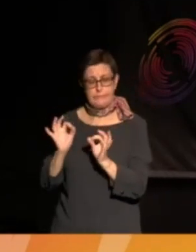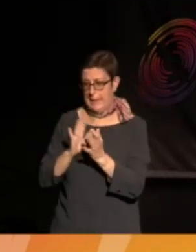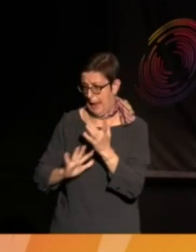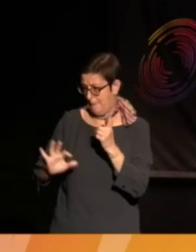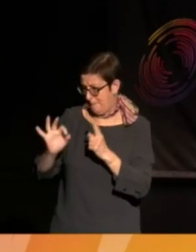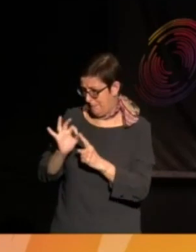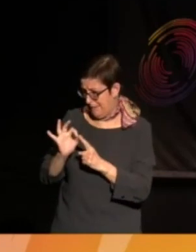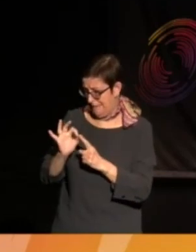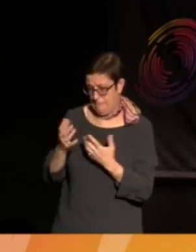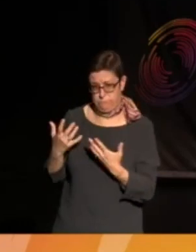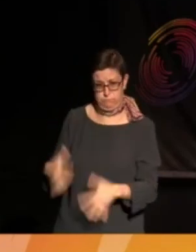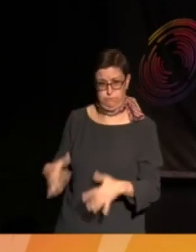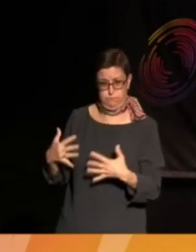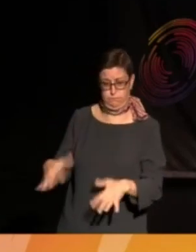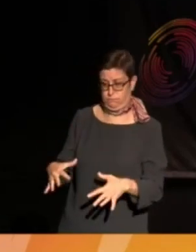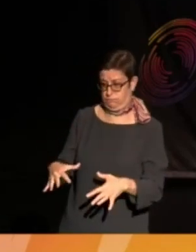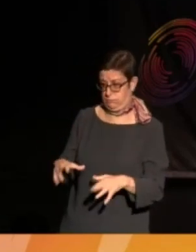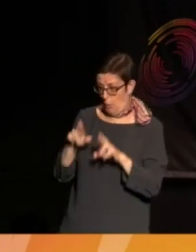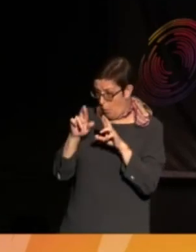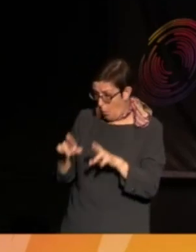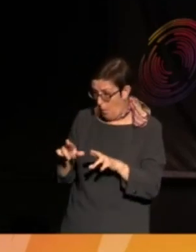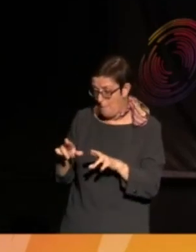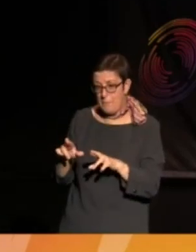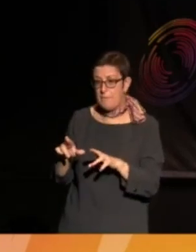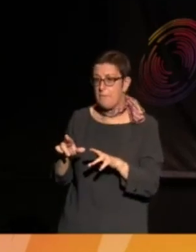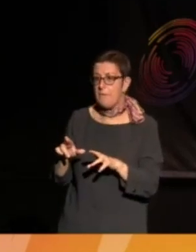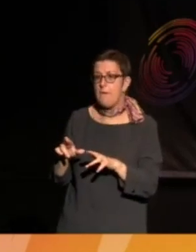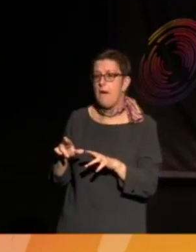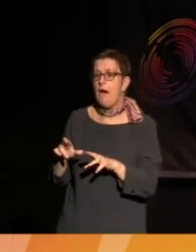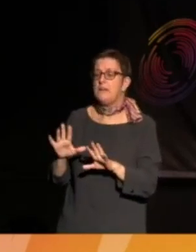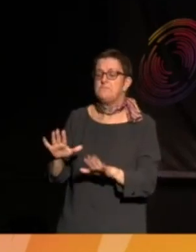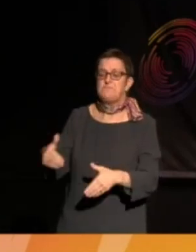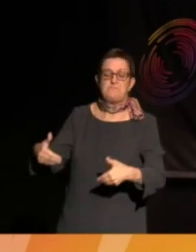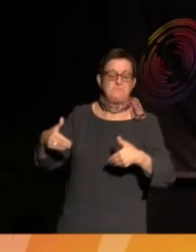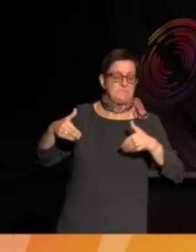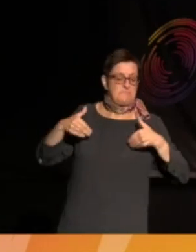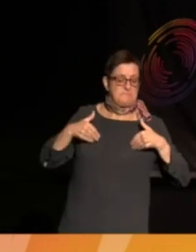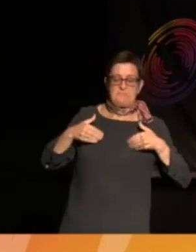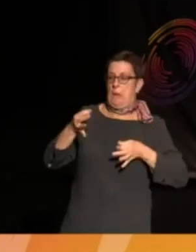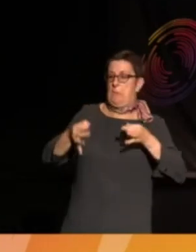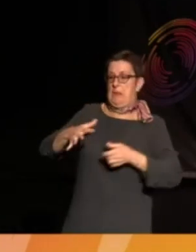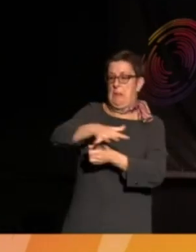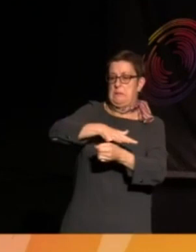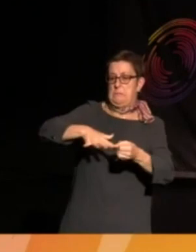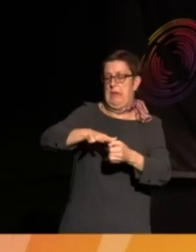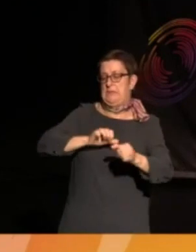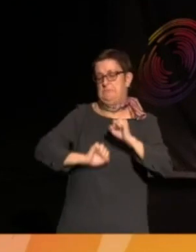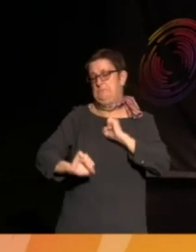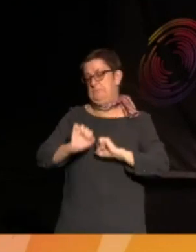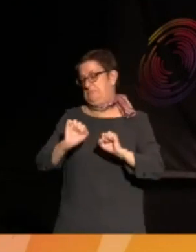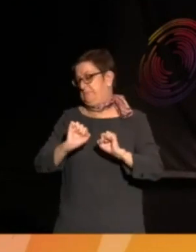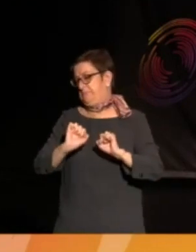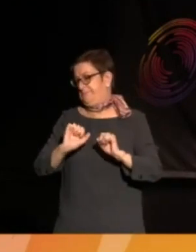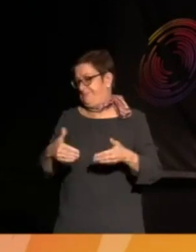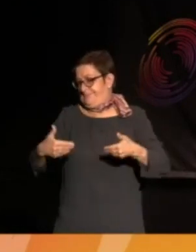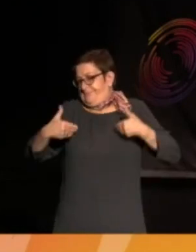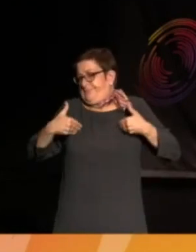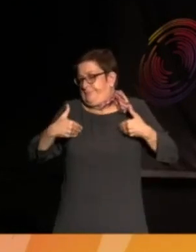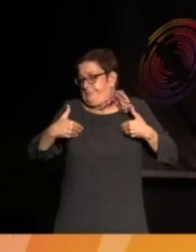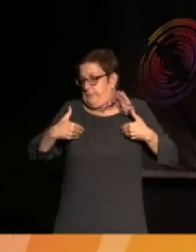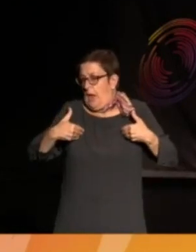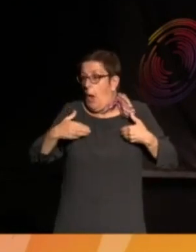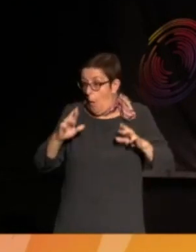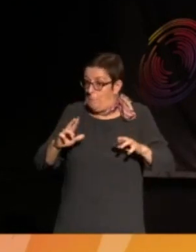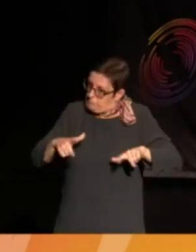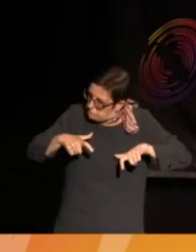what I've seen. And I just hope people won't pull back from the political space because of how it's become. I think,